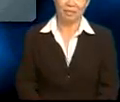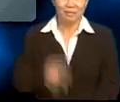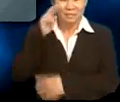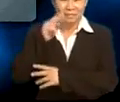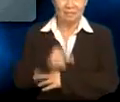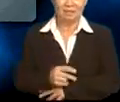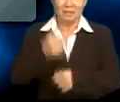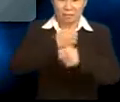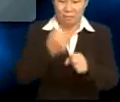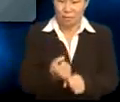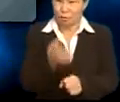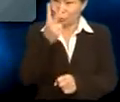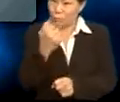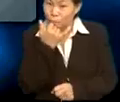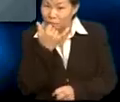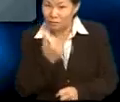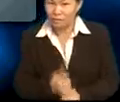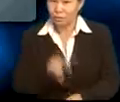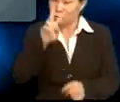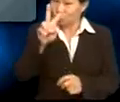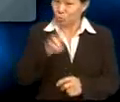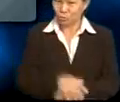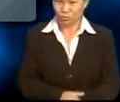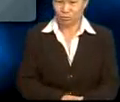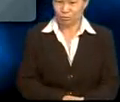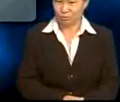Seems like he made two slip-ups, Yasmin. Two?